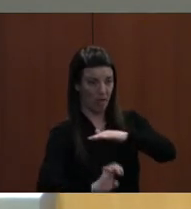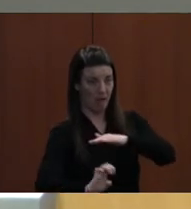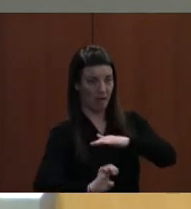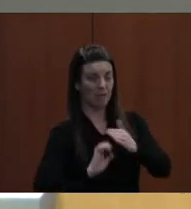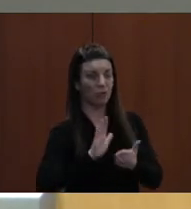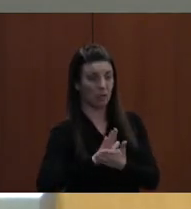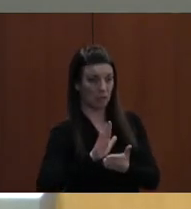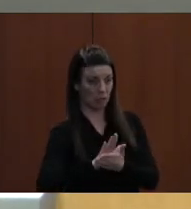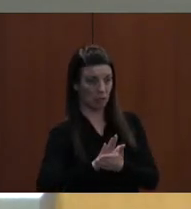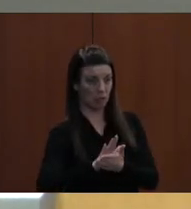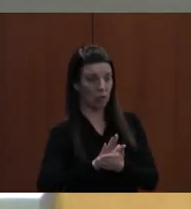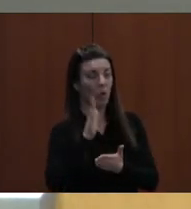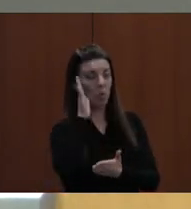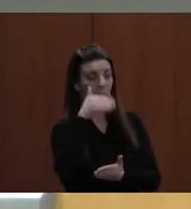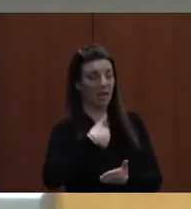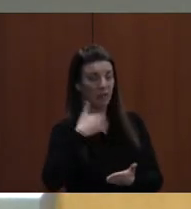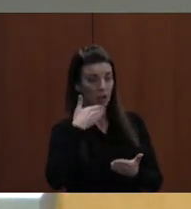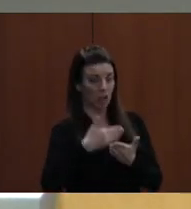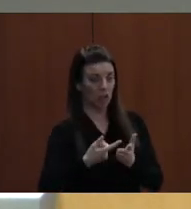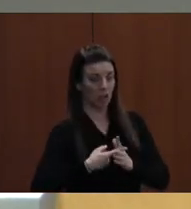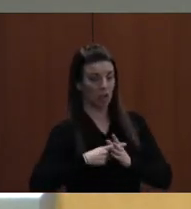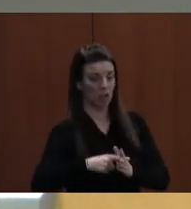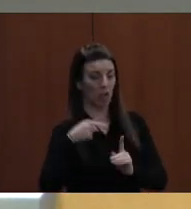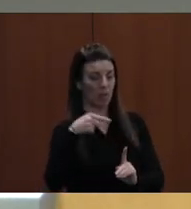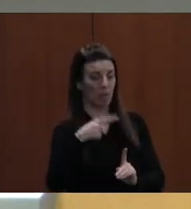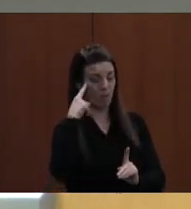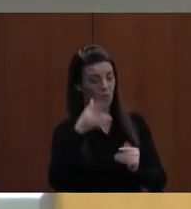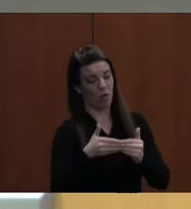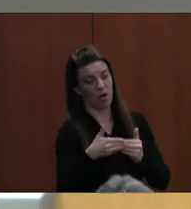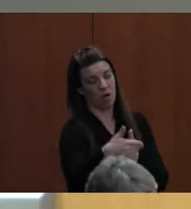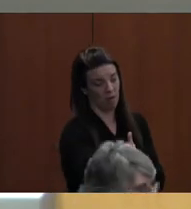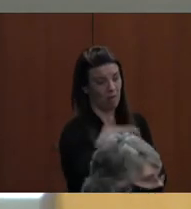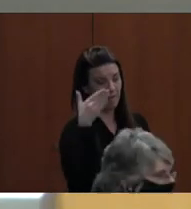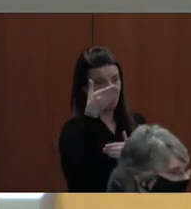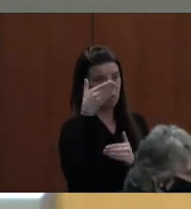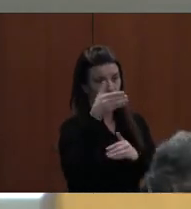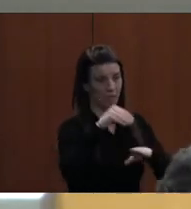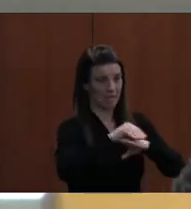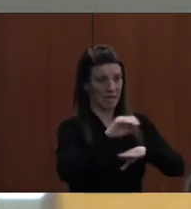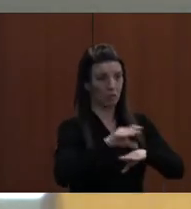a good starting point for WCPS in terms of counselors. That's correct.